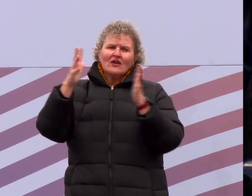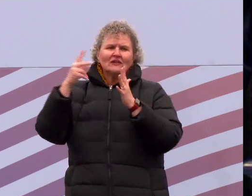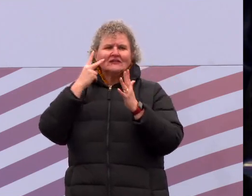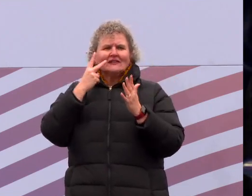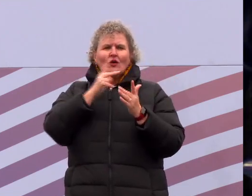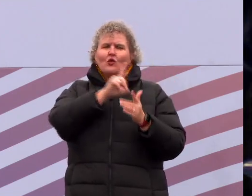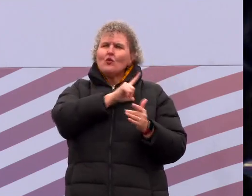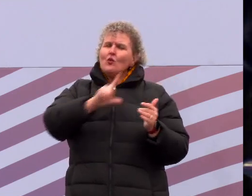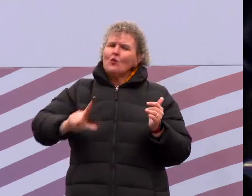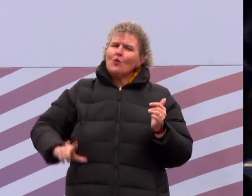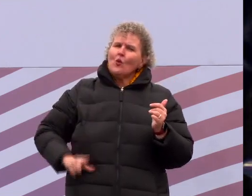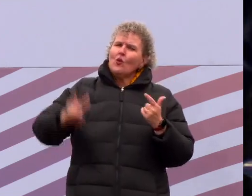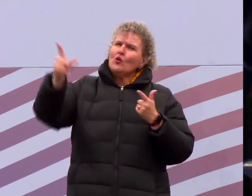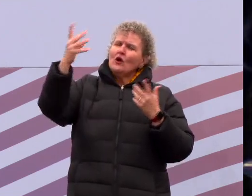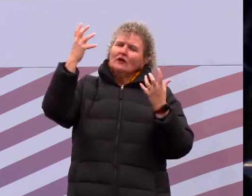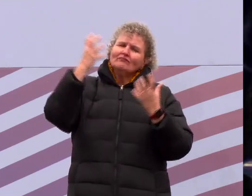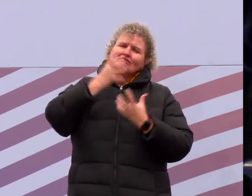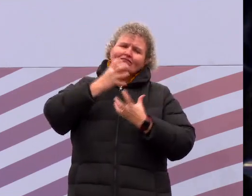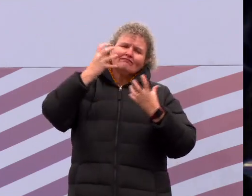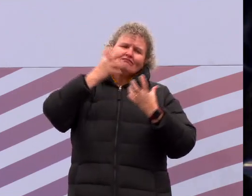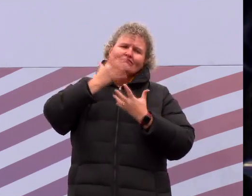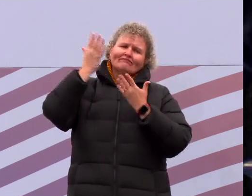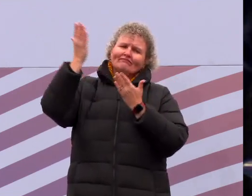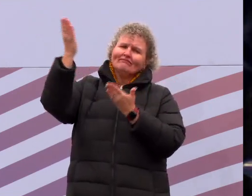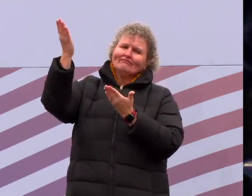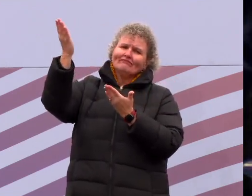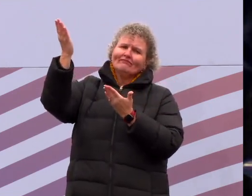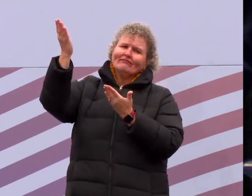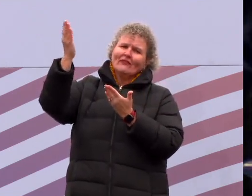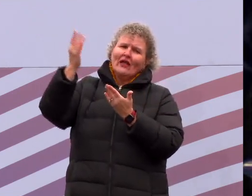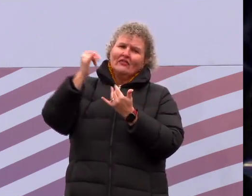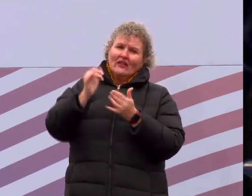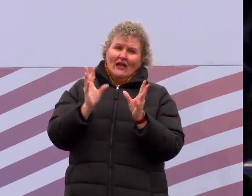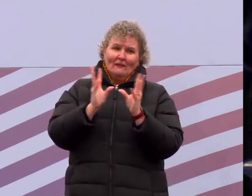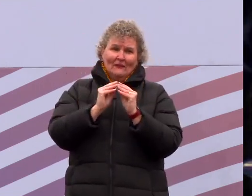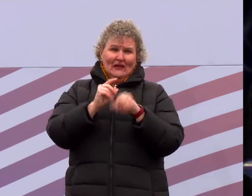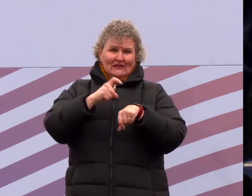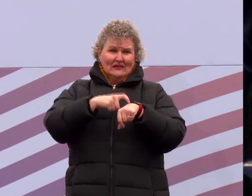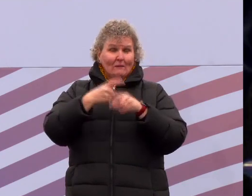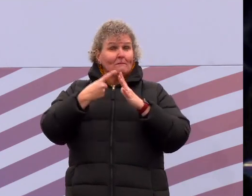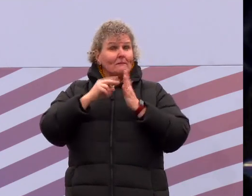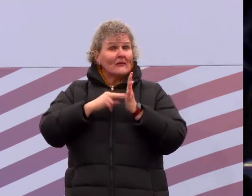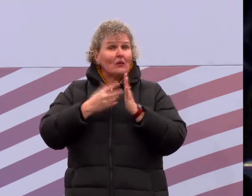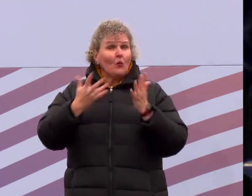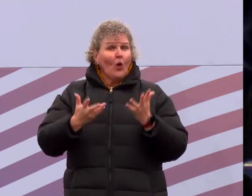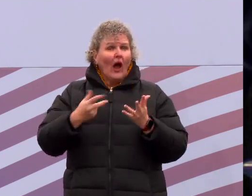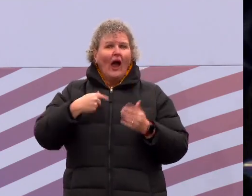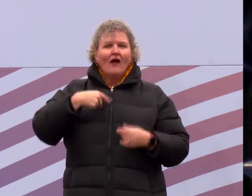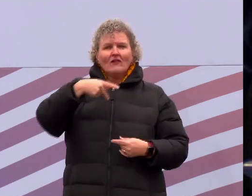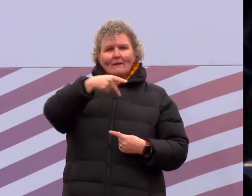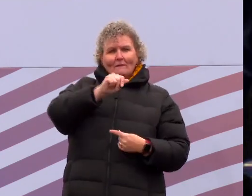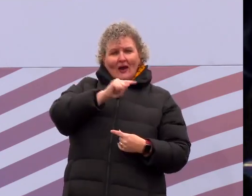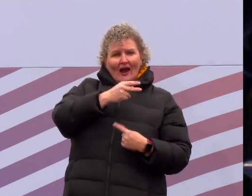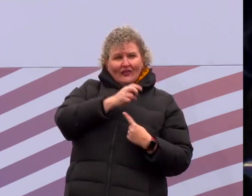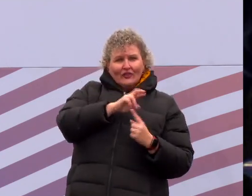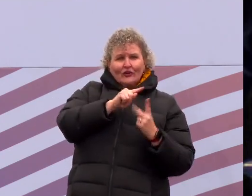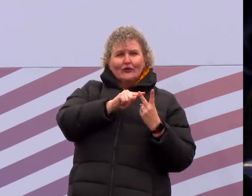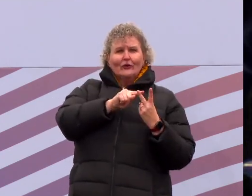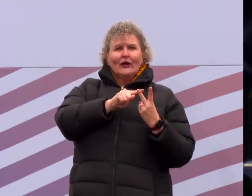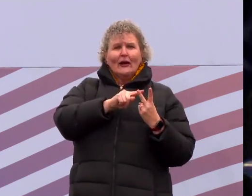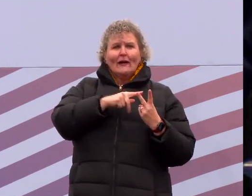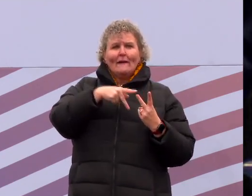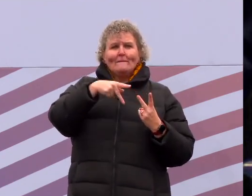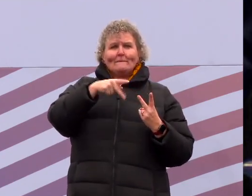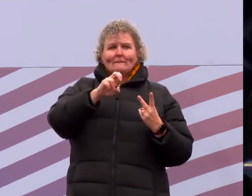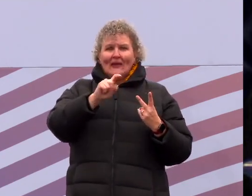times. Meeting times known as Passover and Pentecost and Rosh Hashanah, Yom Kippur,